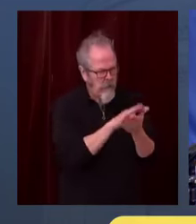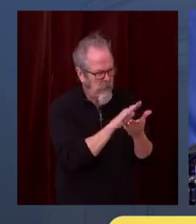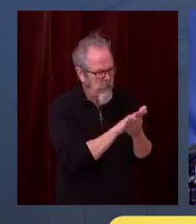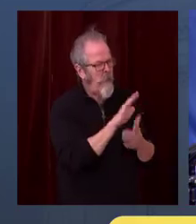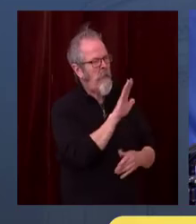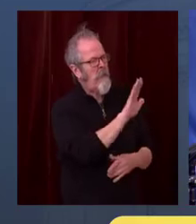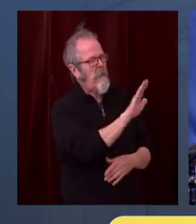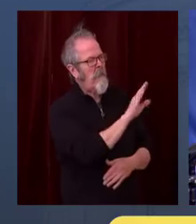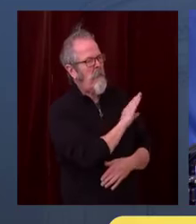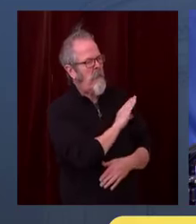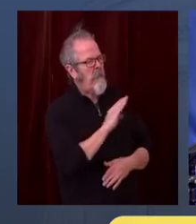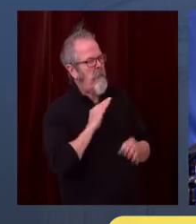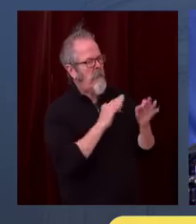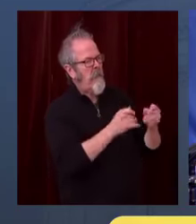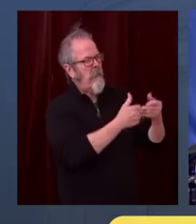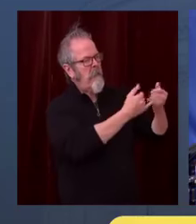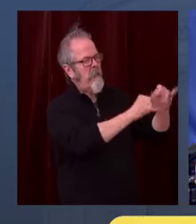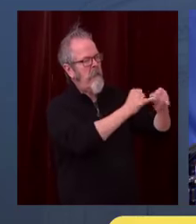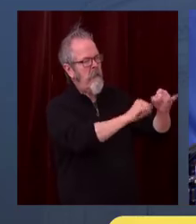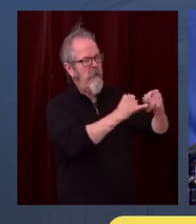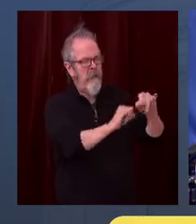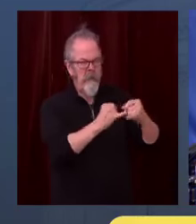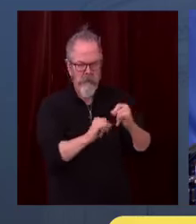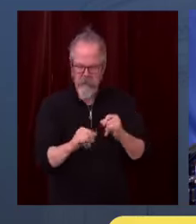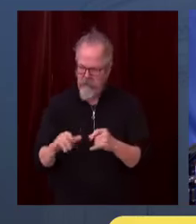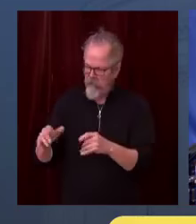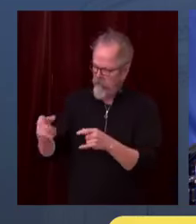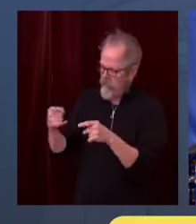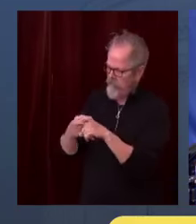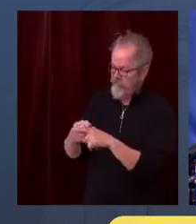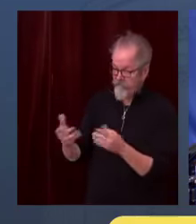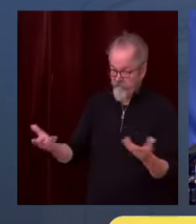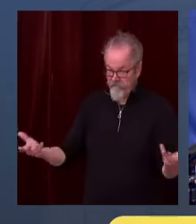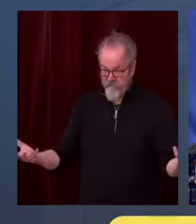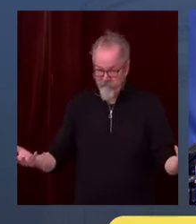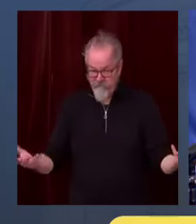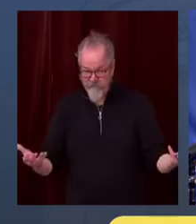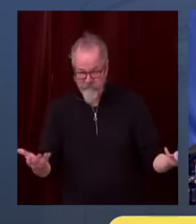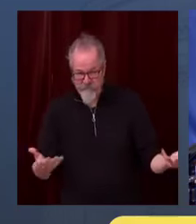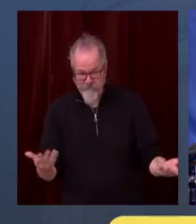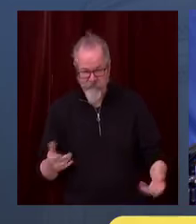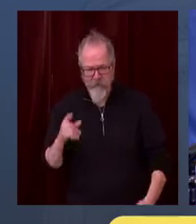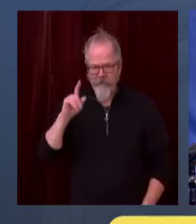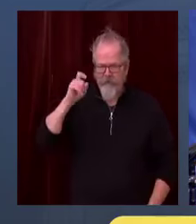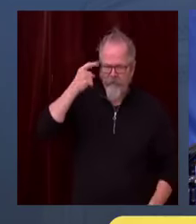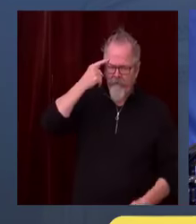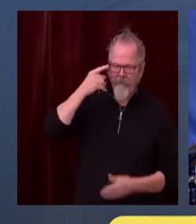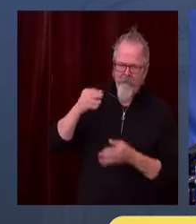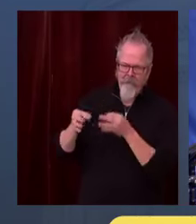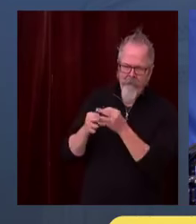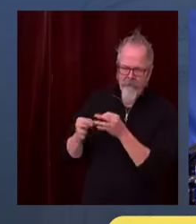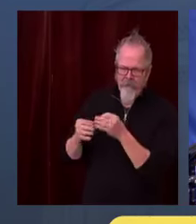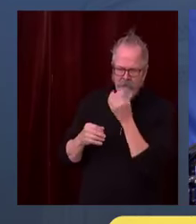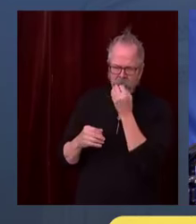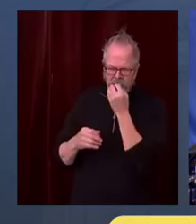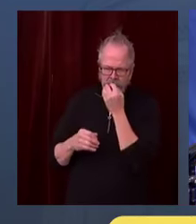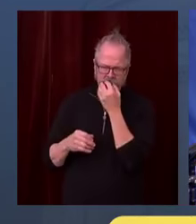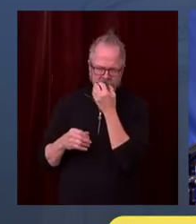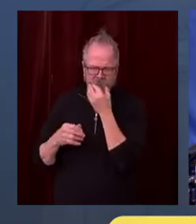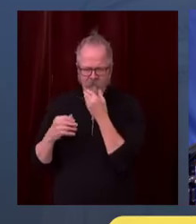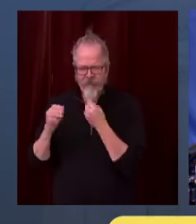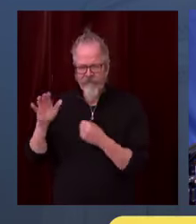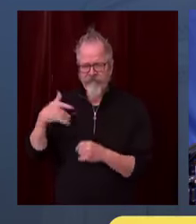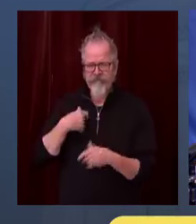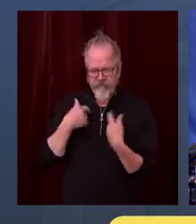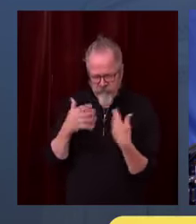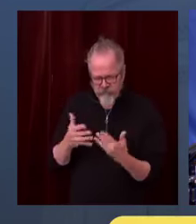do this on a county-by-county basis, there was not enough difference, if you will. in the proximity of these centers are close enough that you end up not